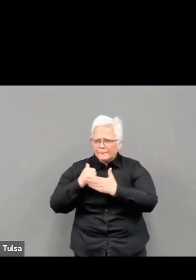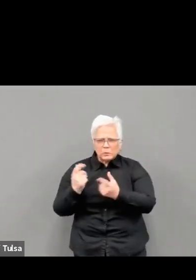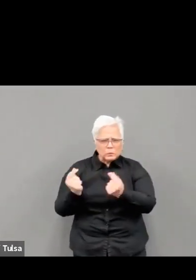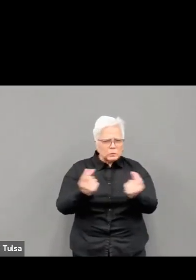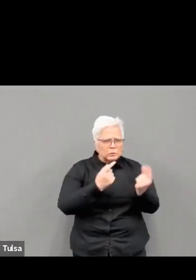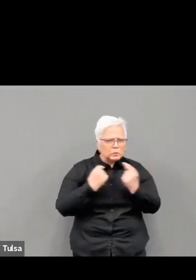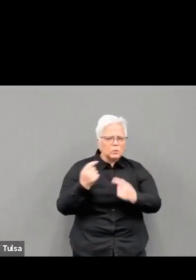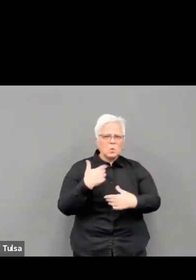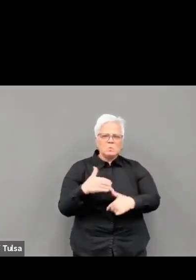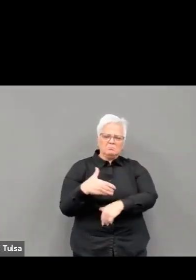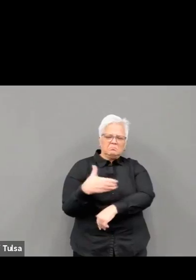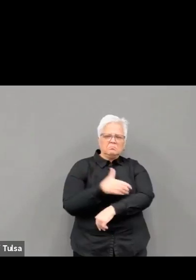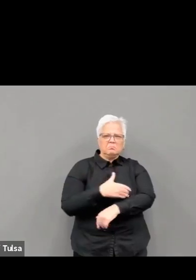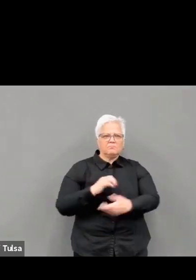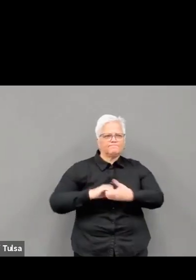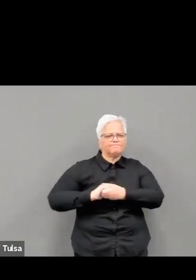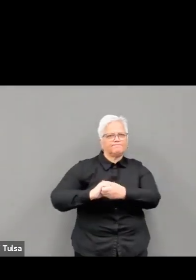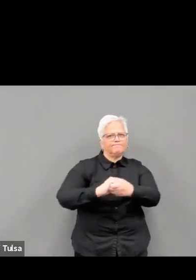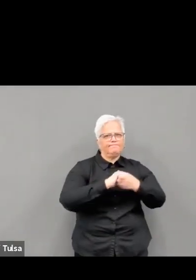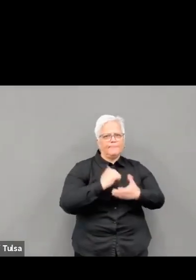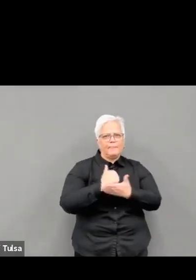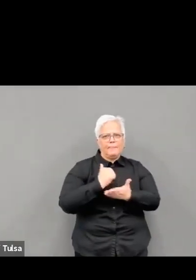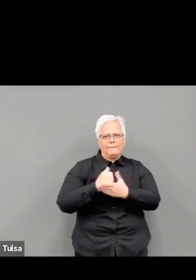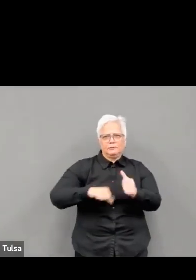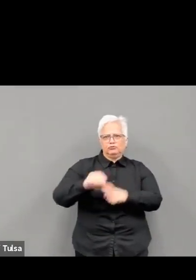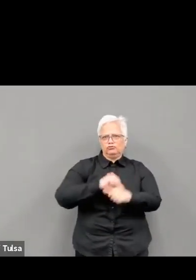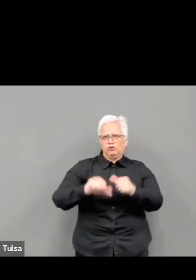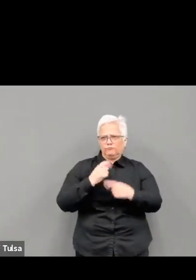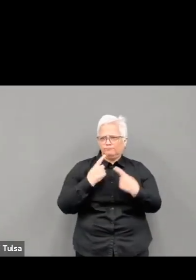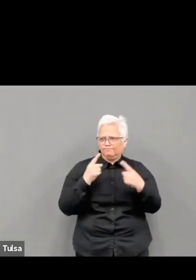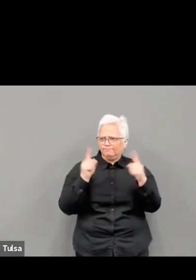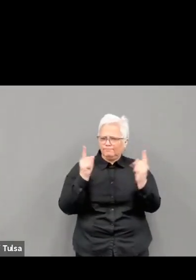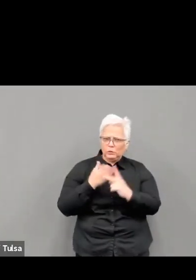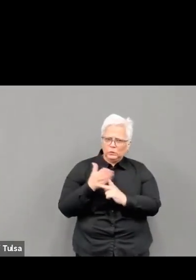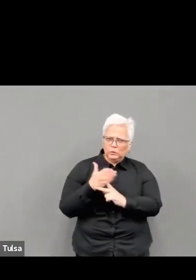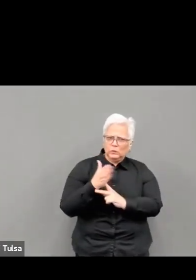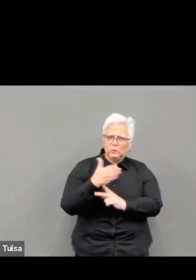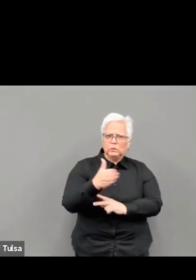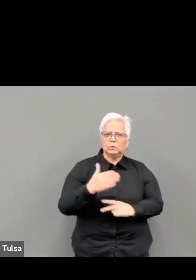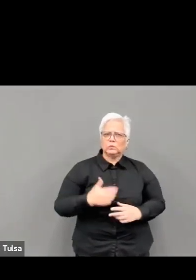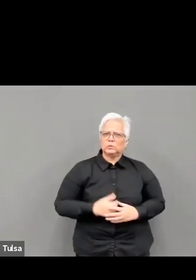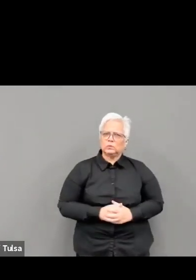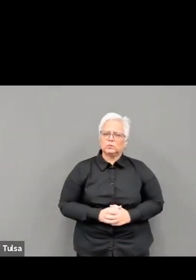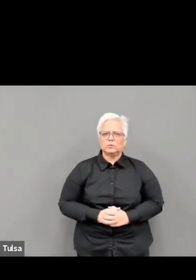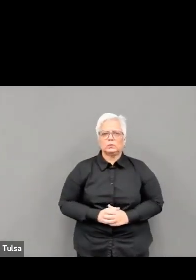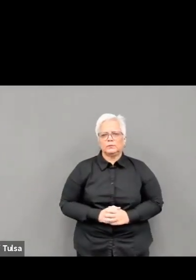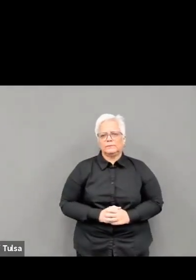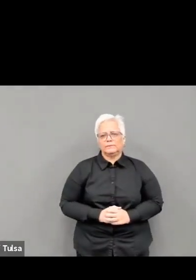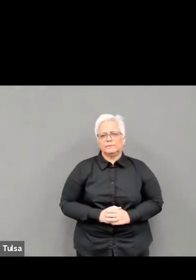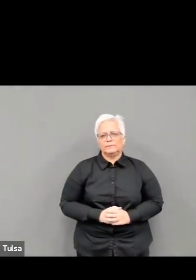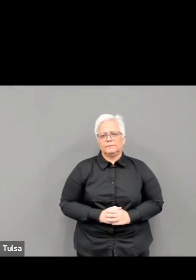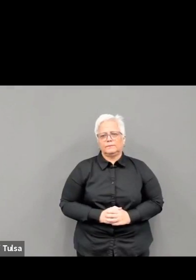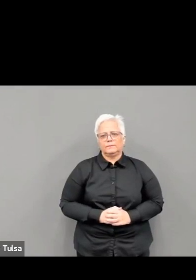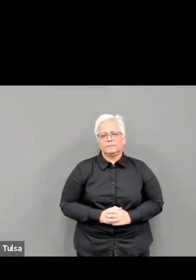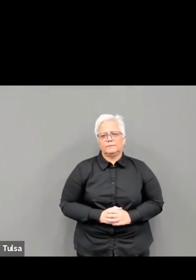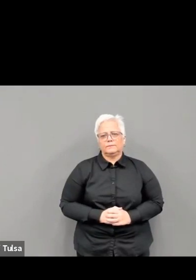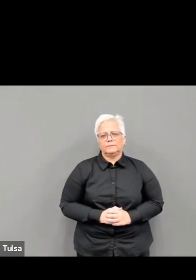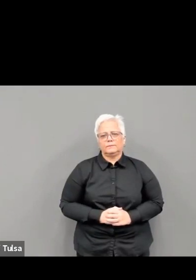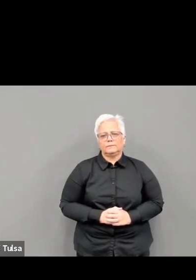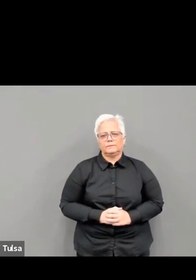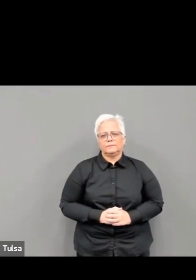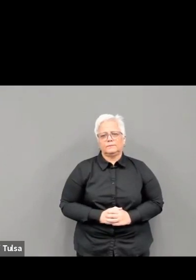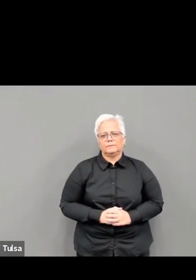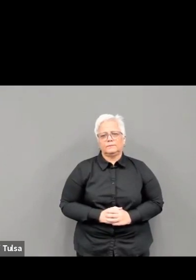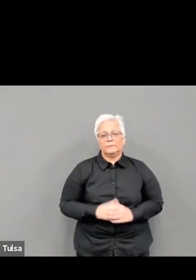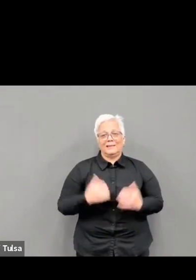unthinkable change, sacrifice, and heartbreak. We've had to learn new ways of staving off infection and how to